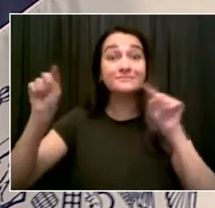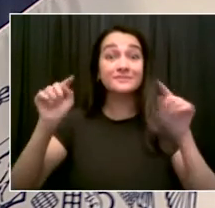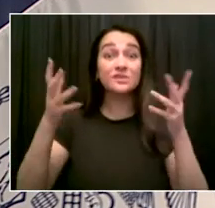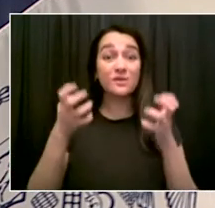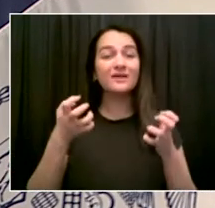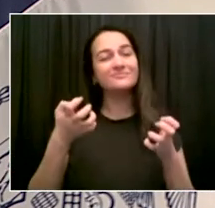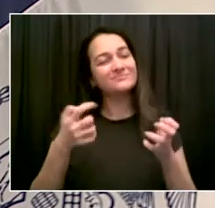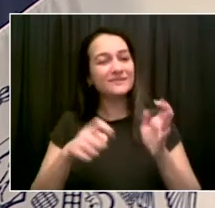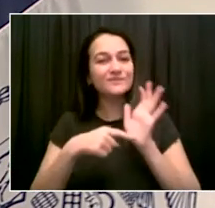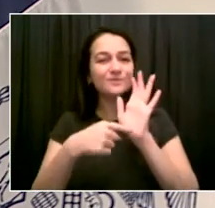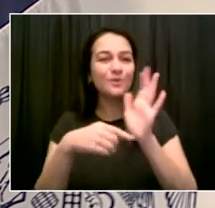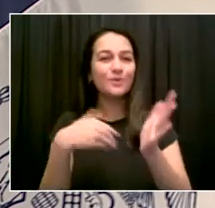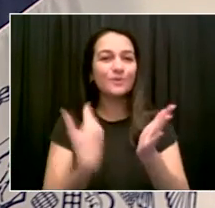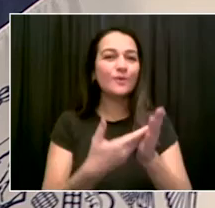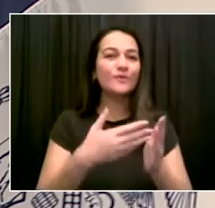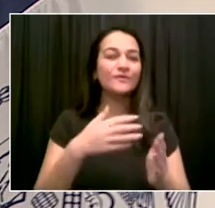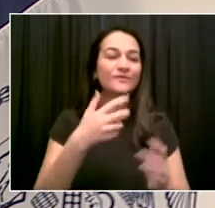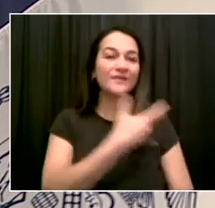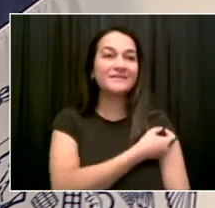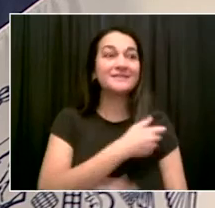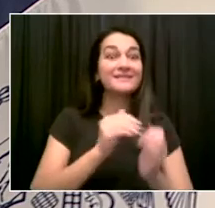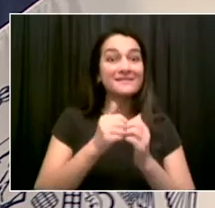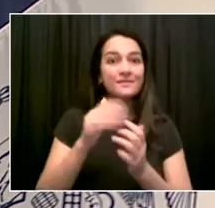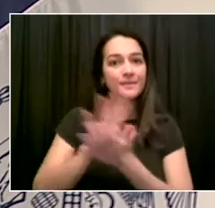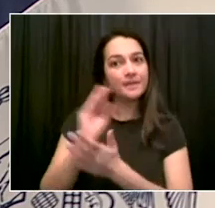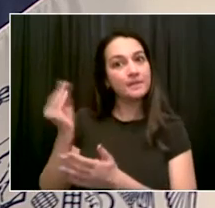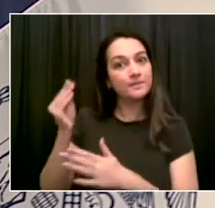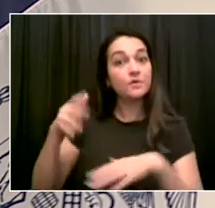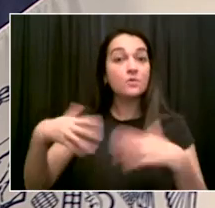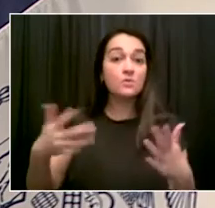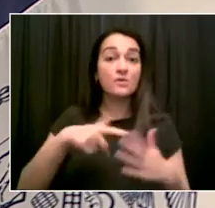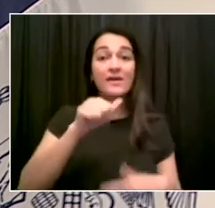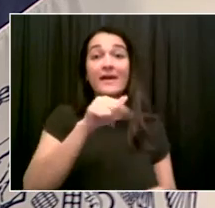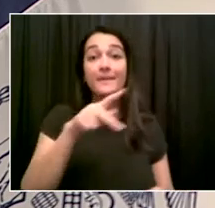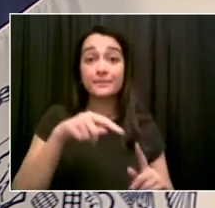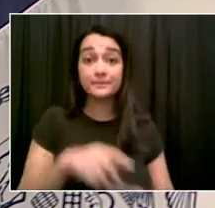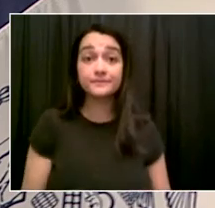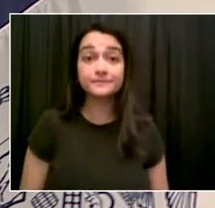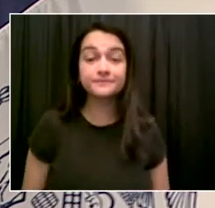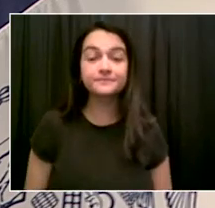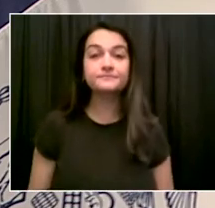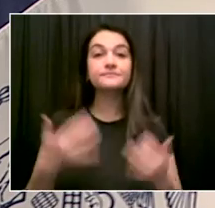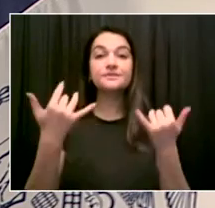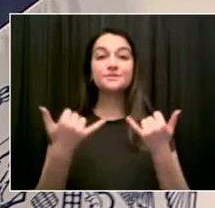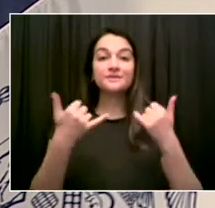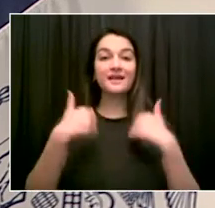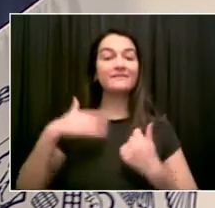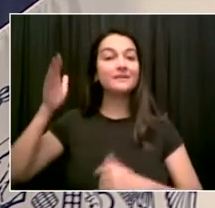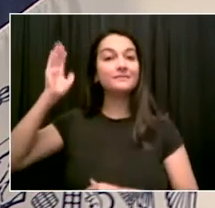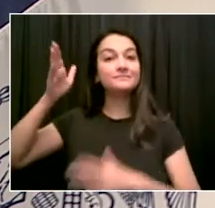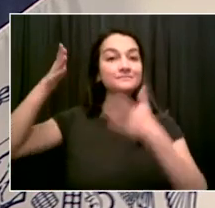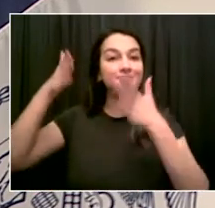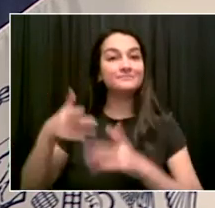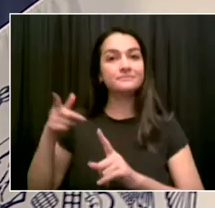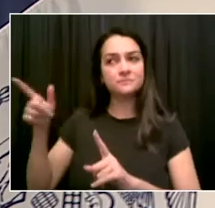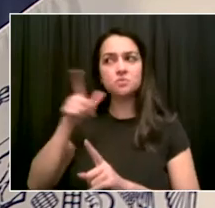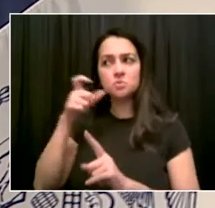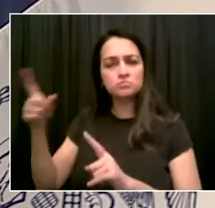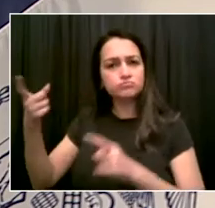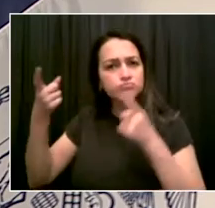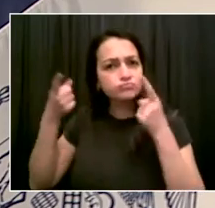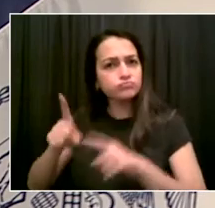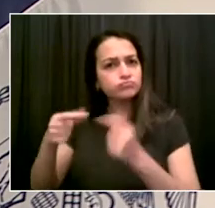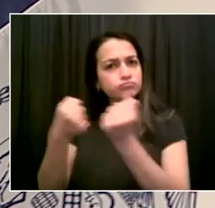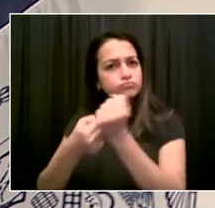hear what they think of this new, clear, strong approach. The key to NYC pass. First of all, the former acting administrator for